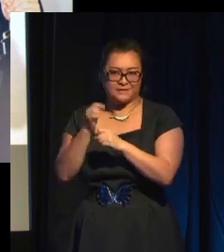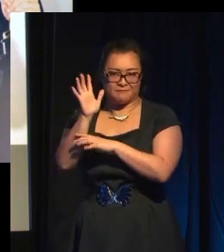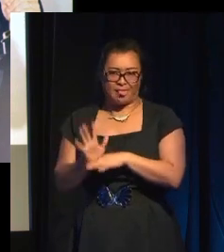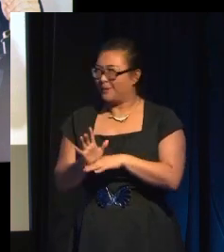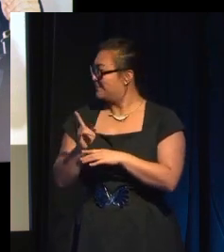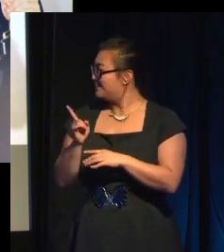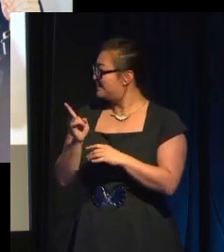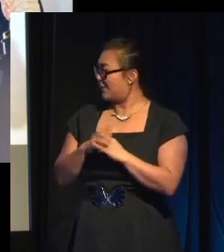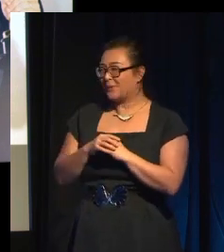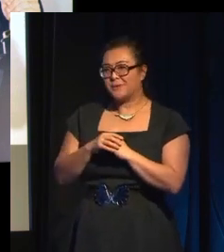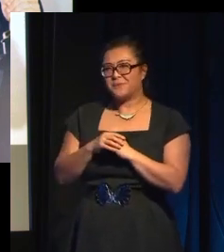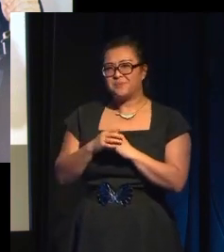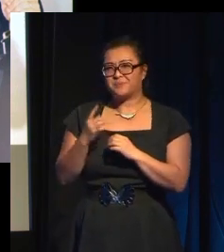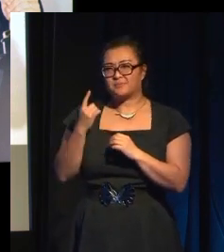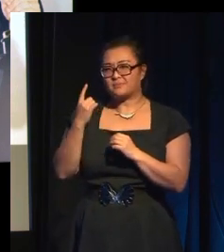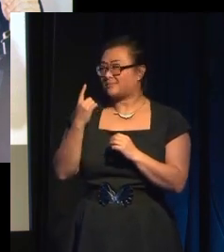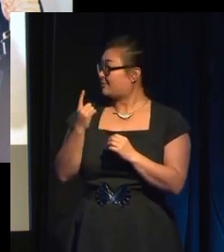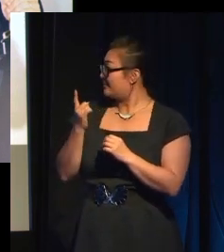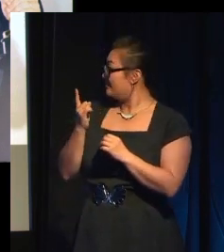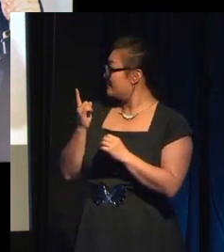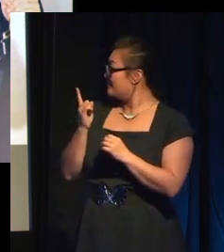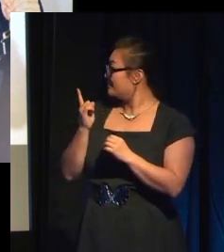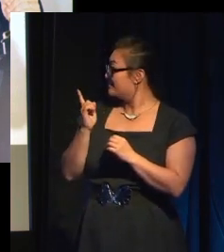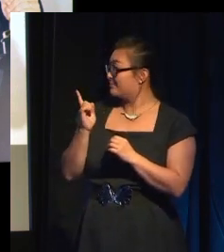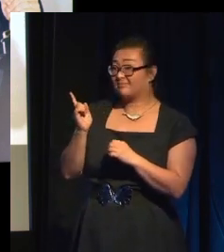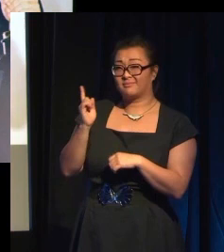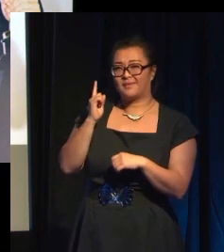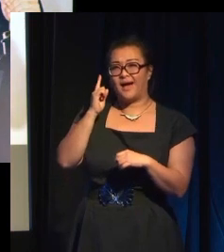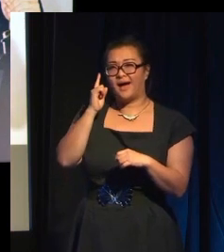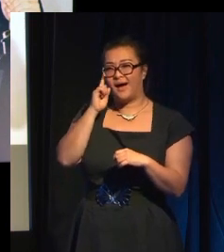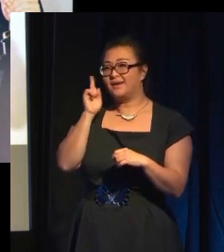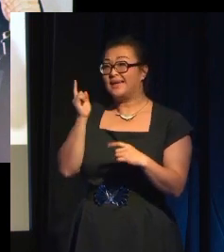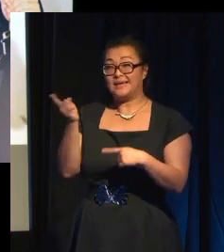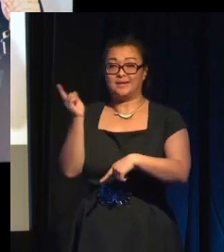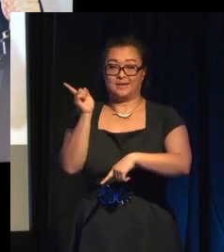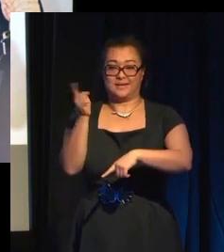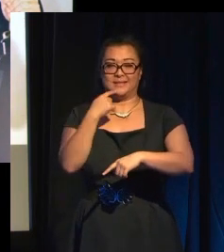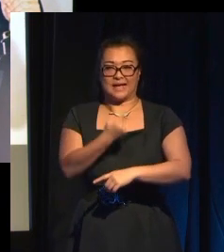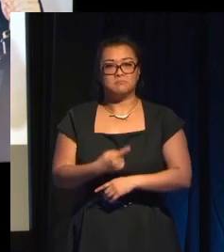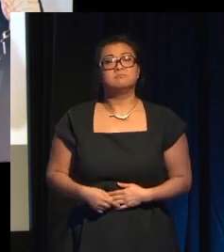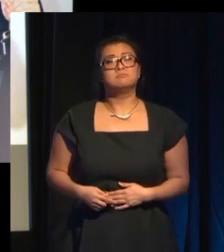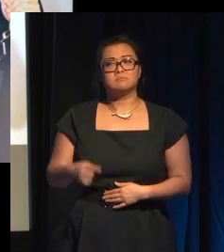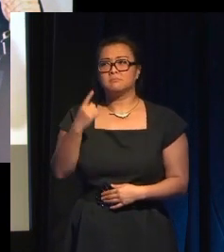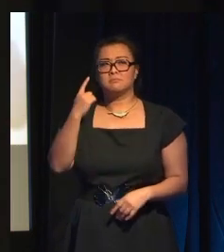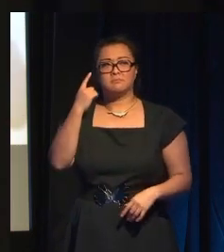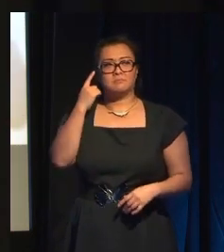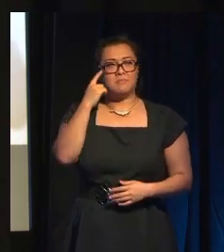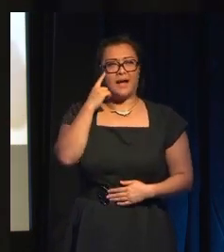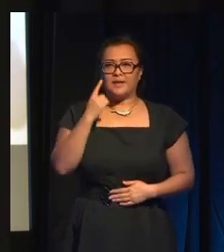indicator that games have become a storytelling art form will be when someone confesses that they cried at level 17.